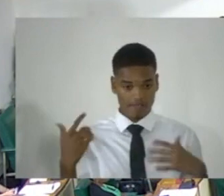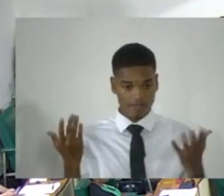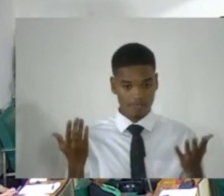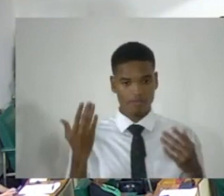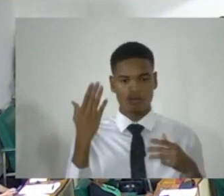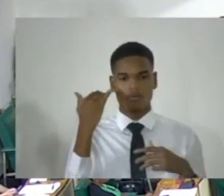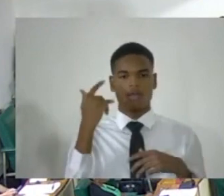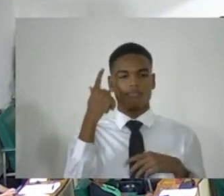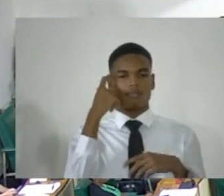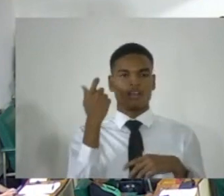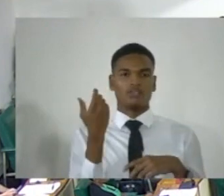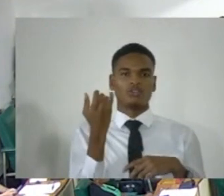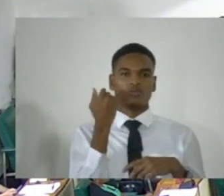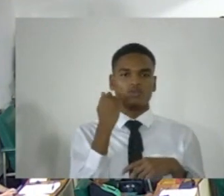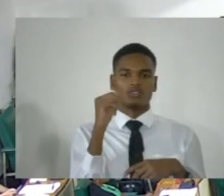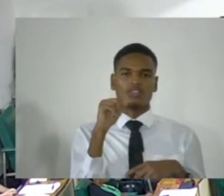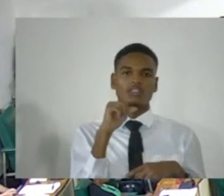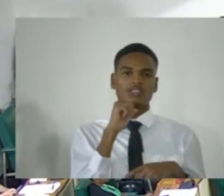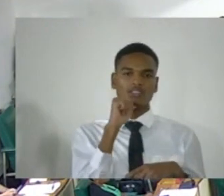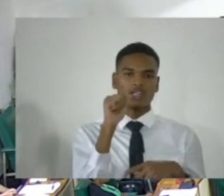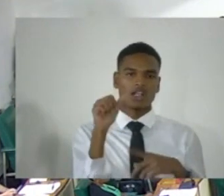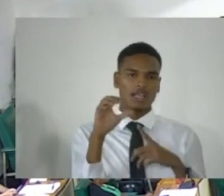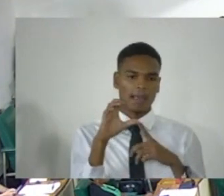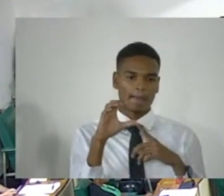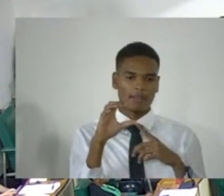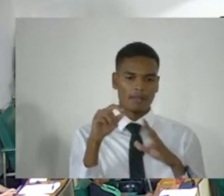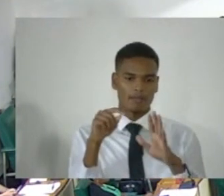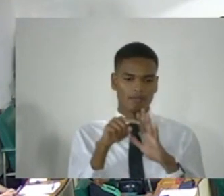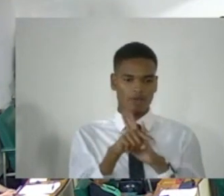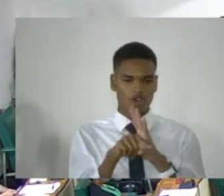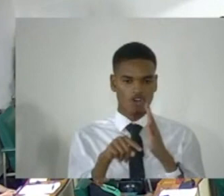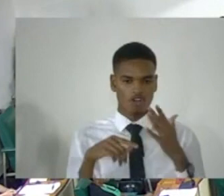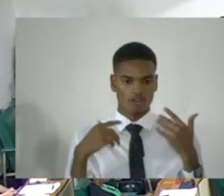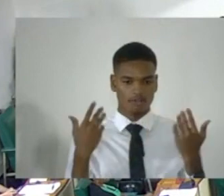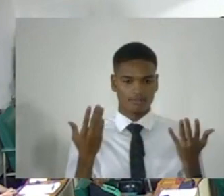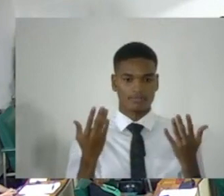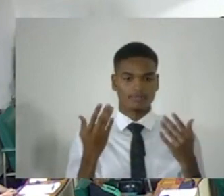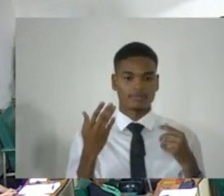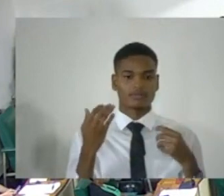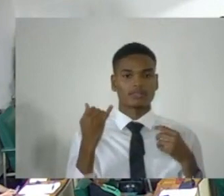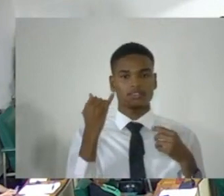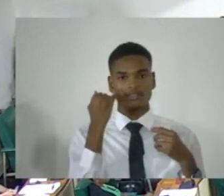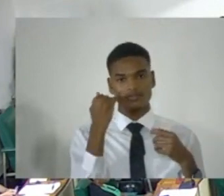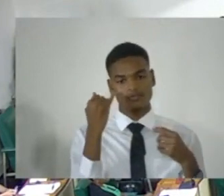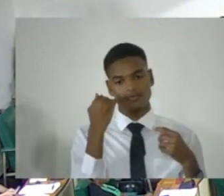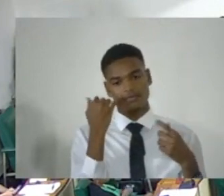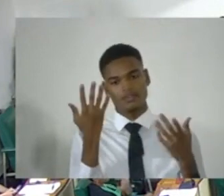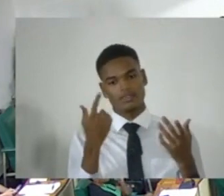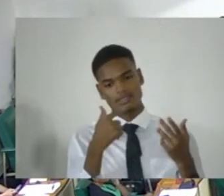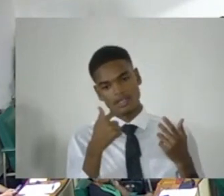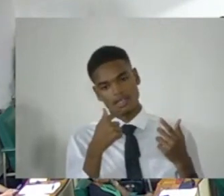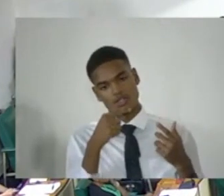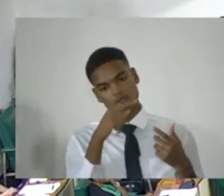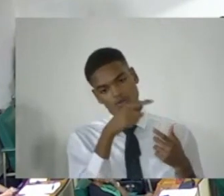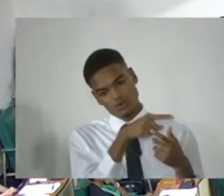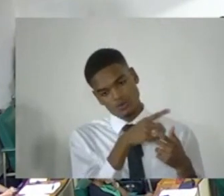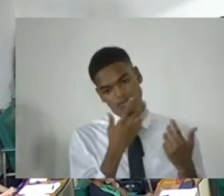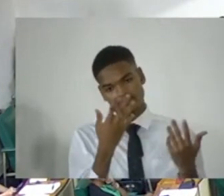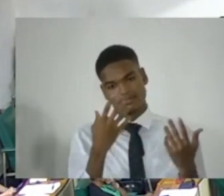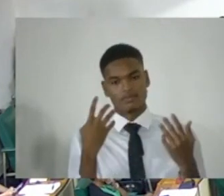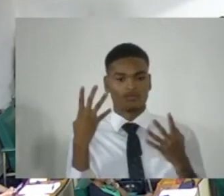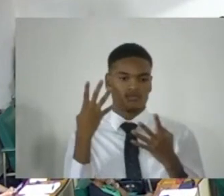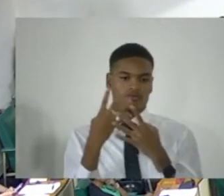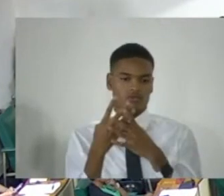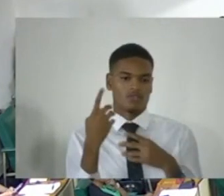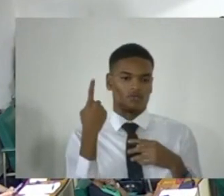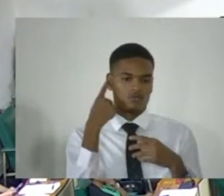non-capital murder, which is the offense against the person that says that if you're convicted for